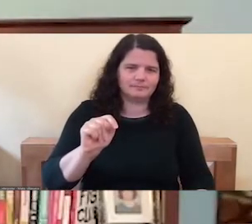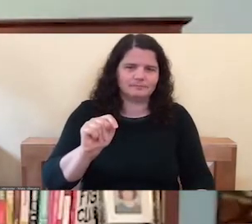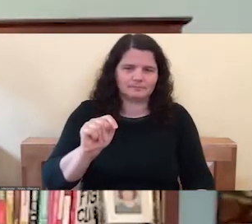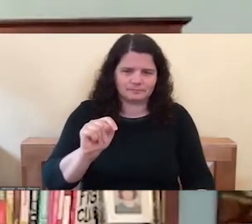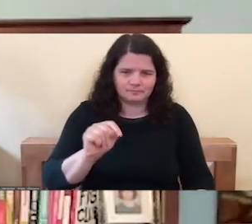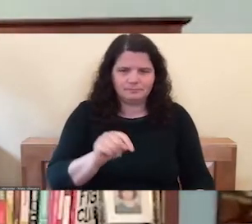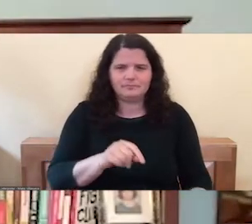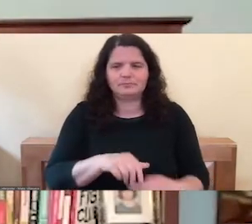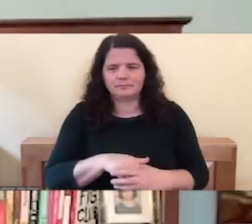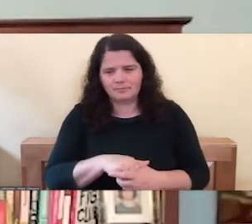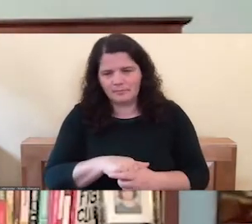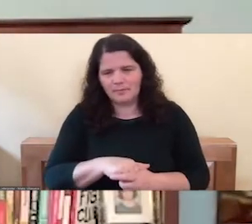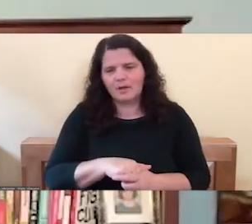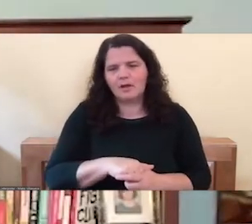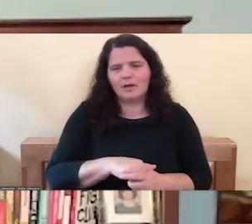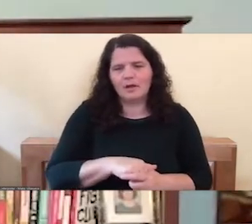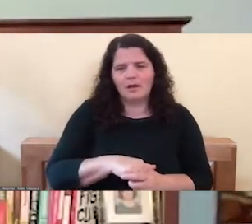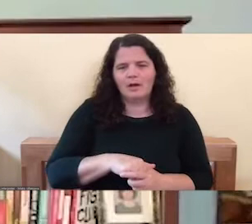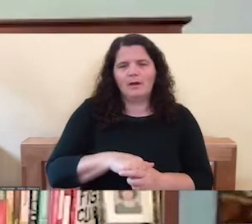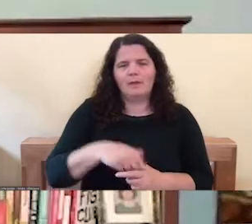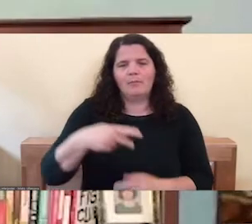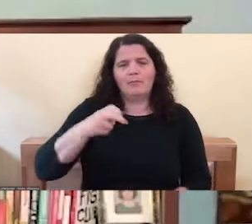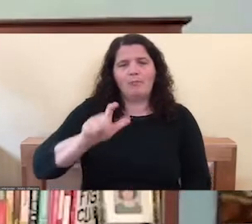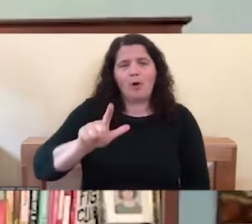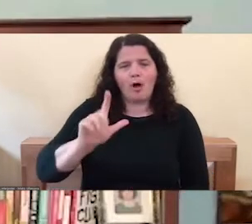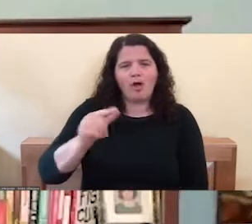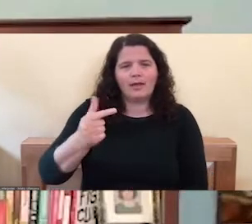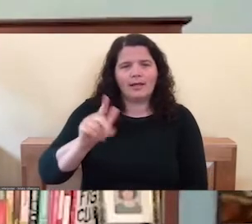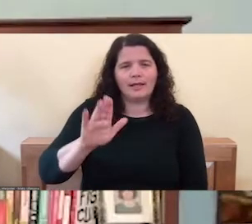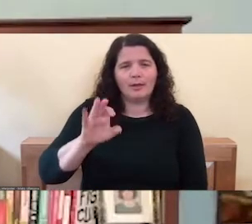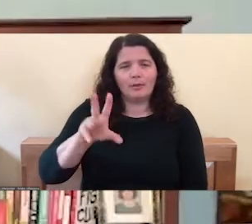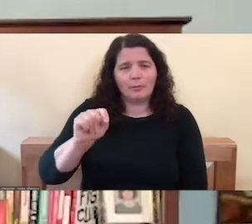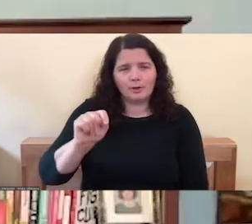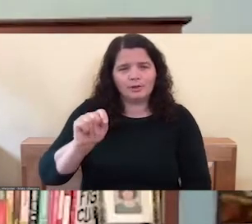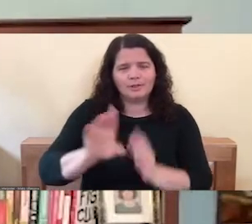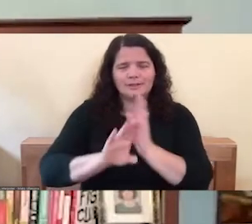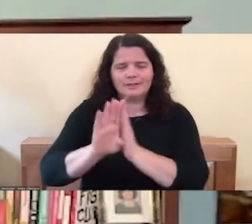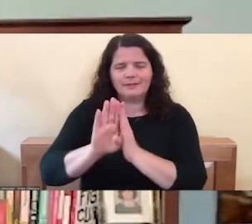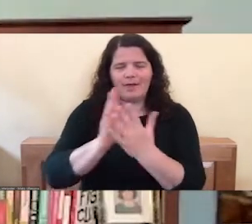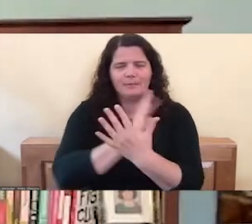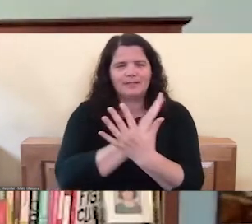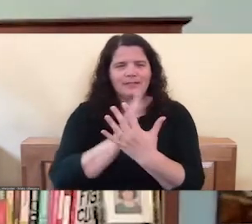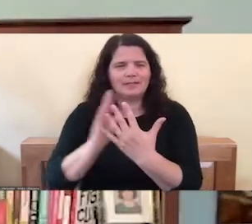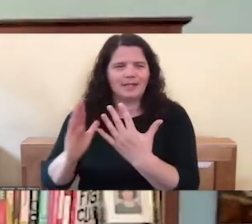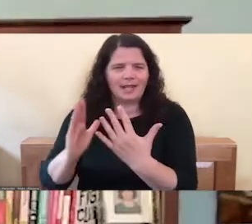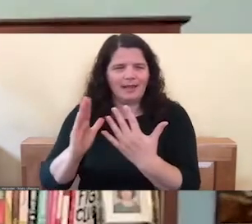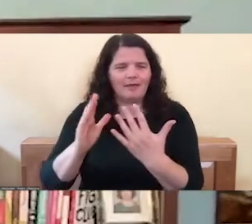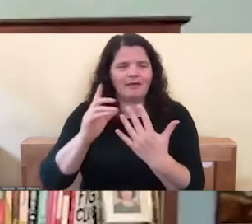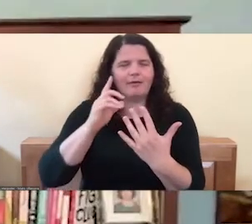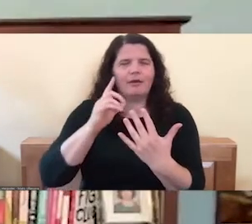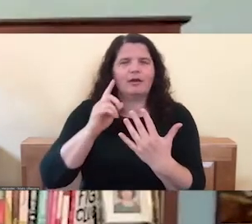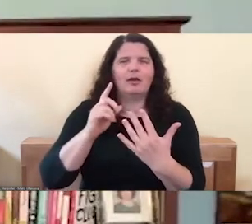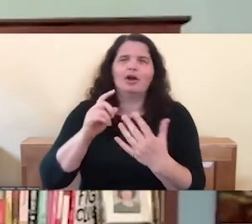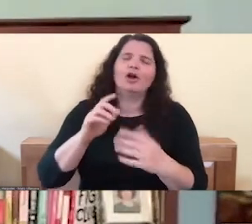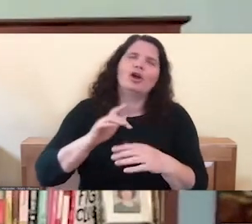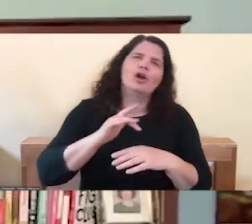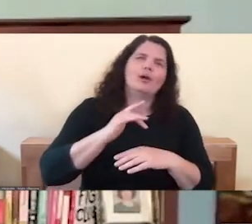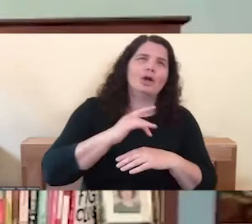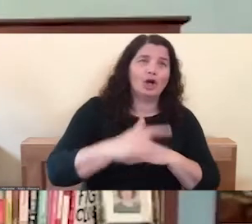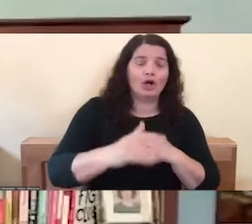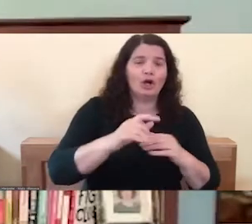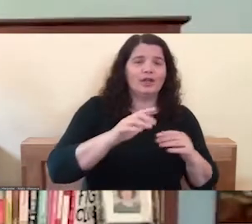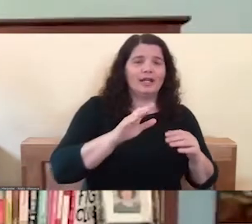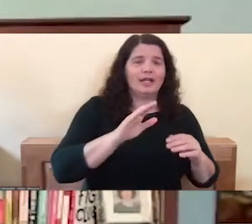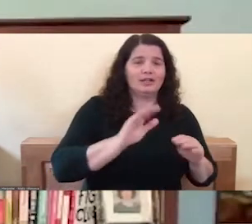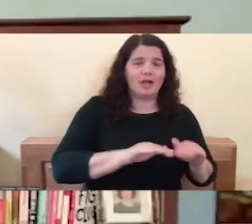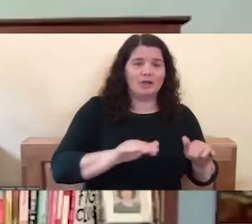because for people with whom the, you know, the early childhood experiences, love and care and compassion is supposed to make you